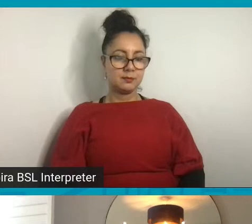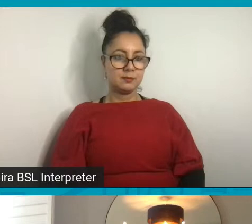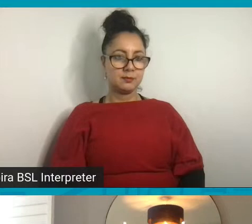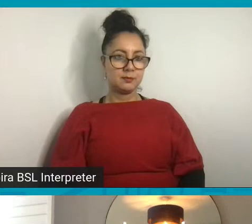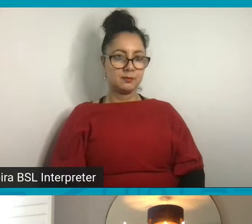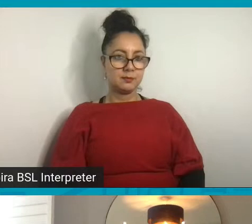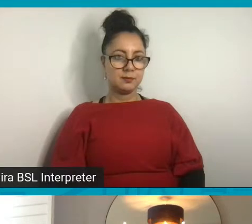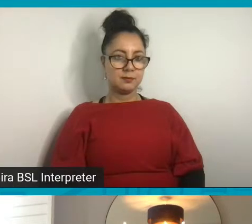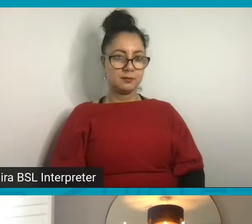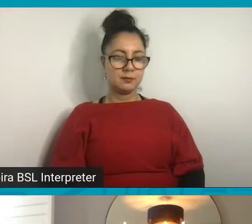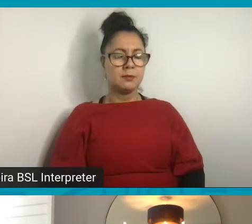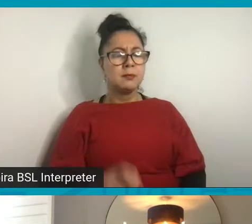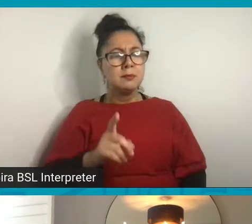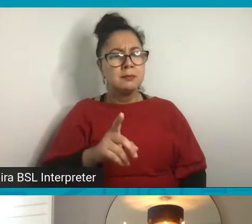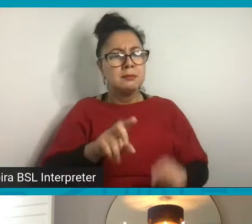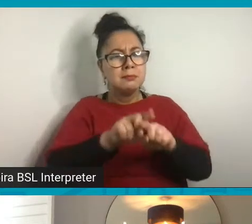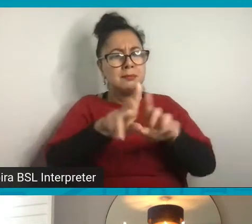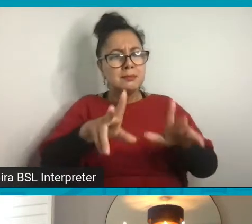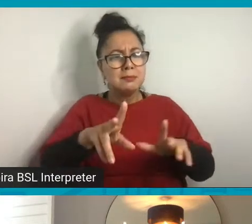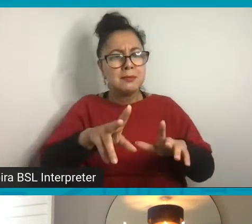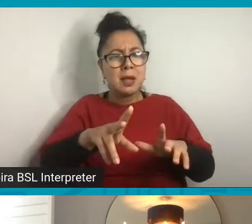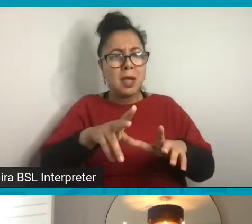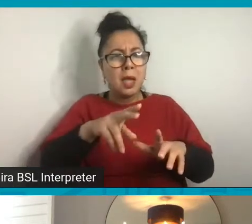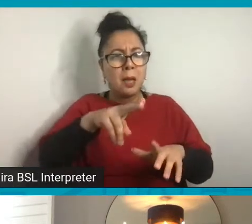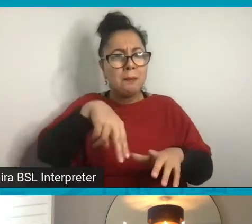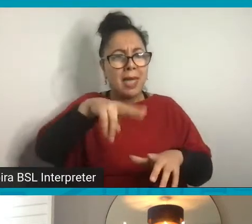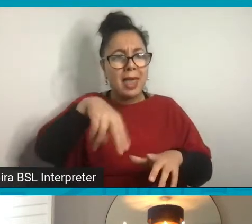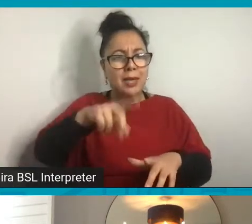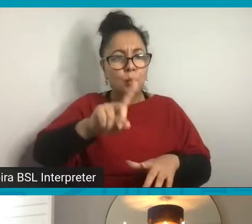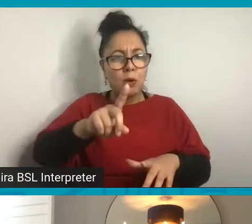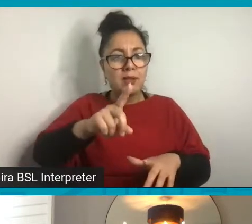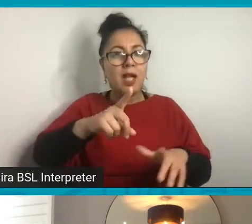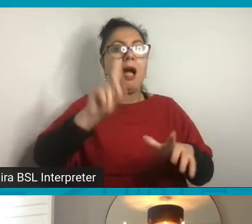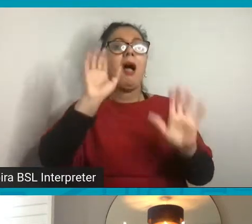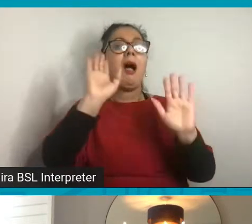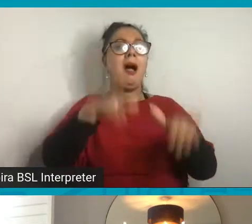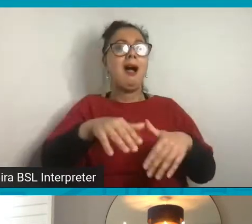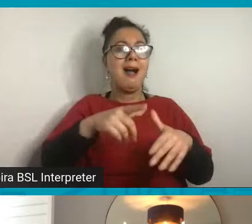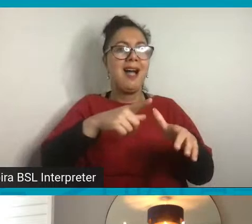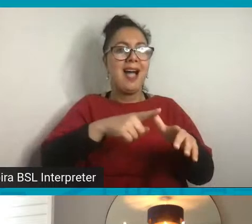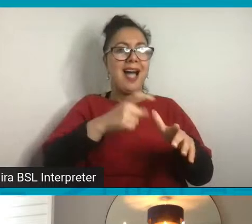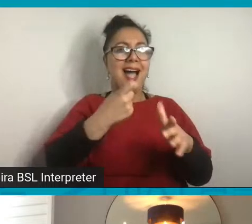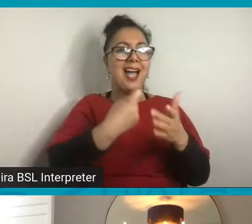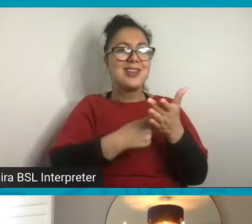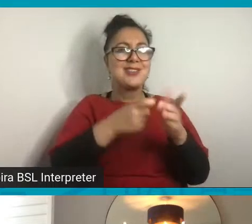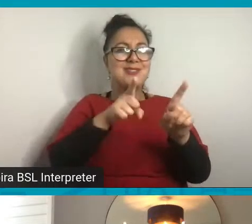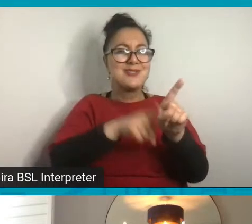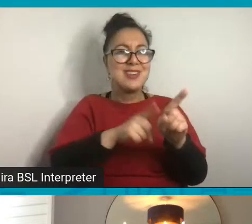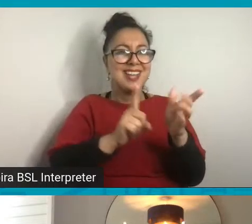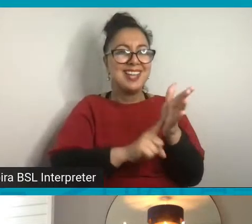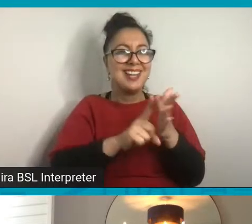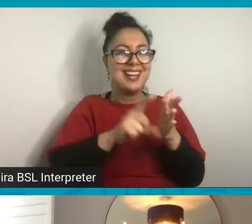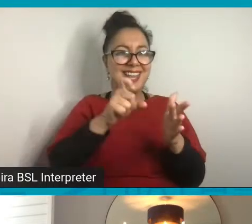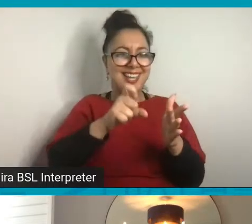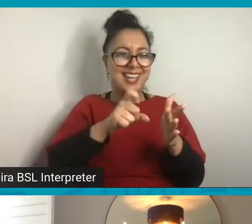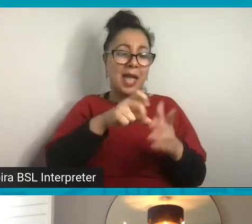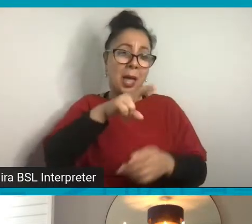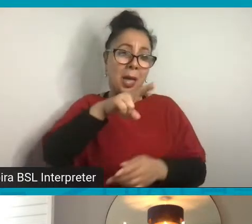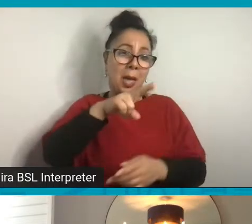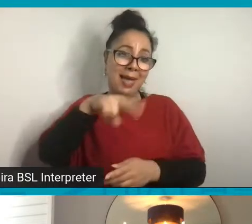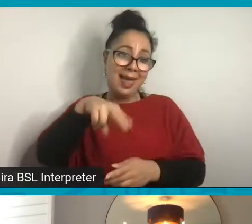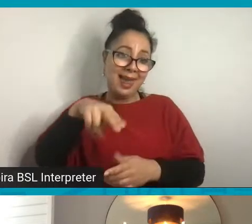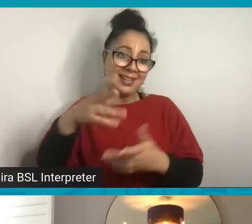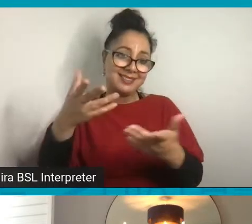What kind of paint is that? Oh, I'm really glad you've asked because it's called acrylic paints.